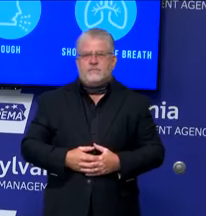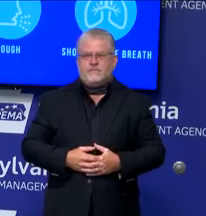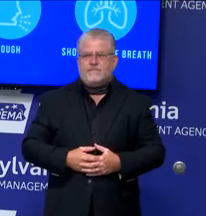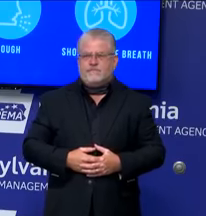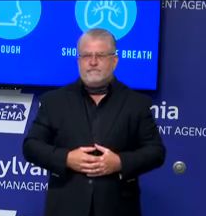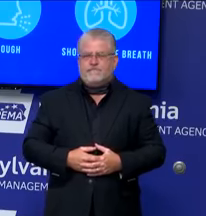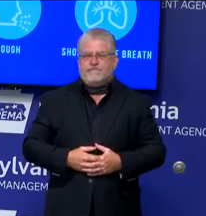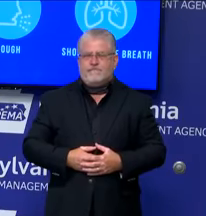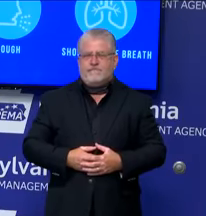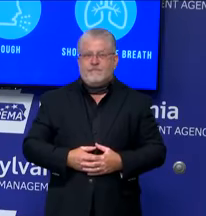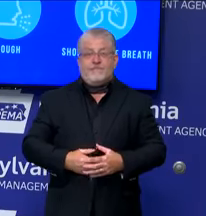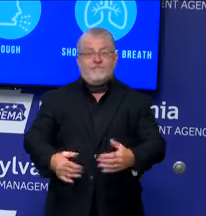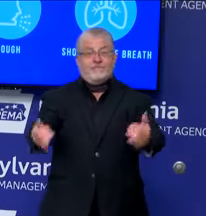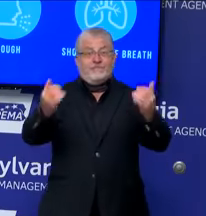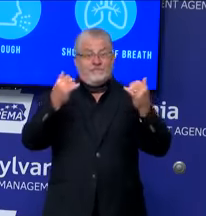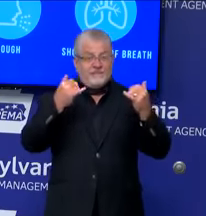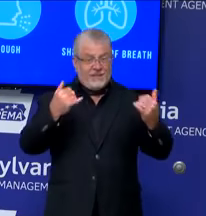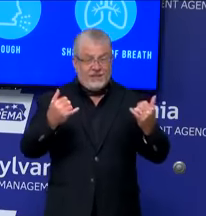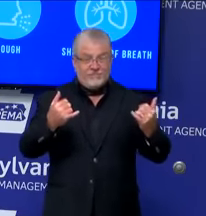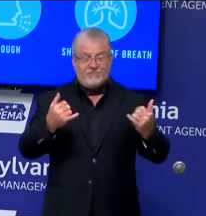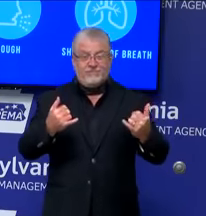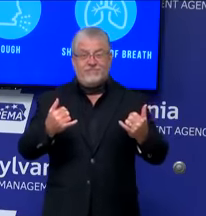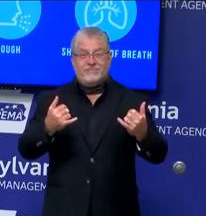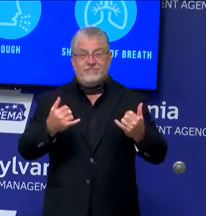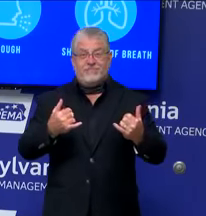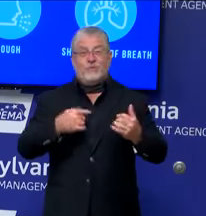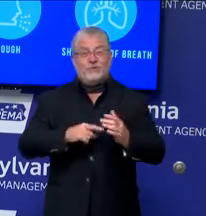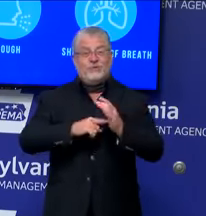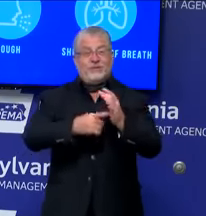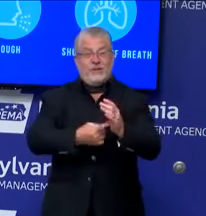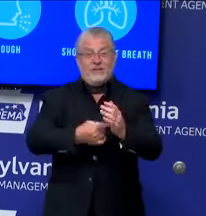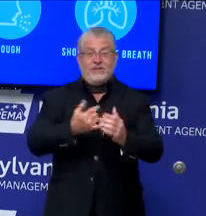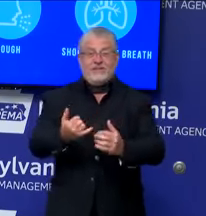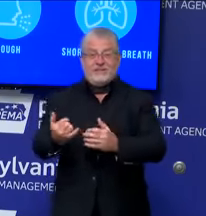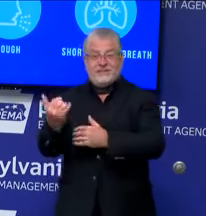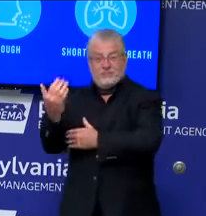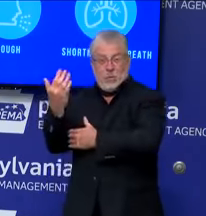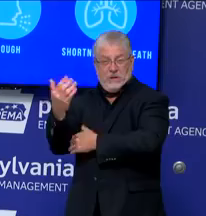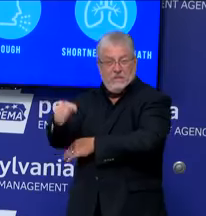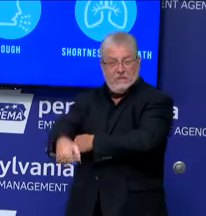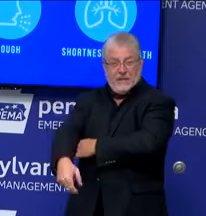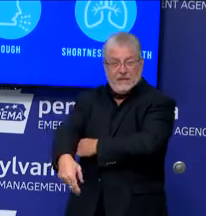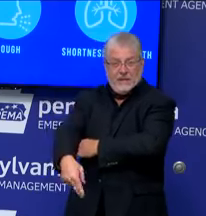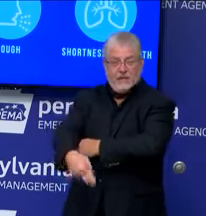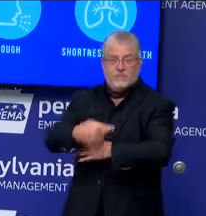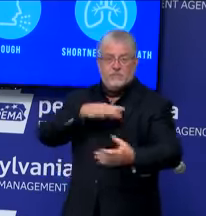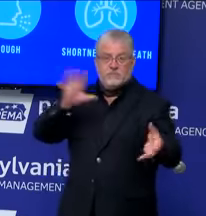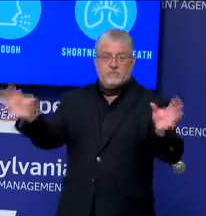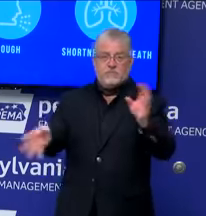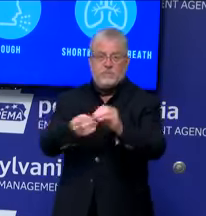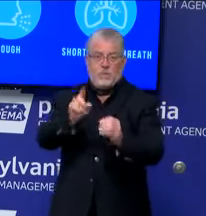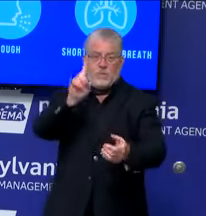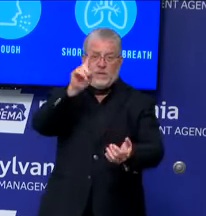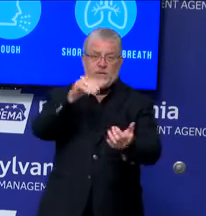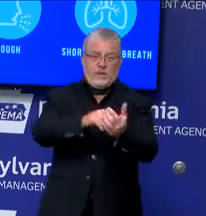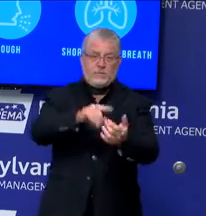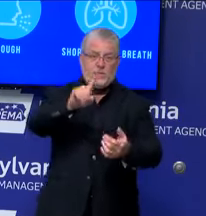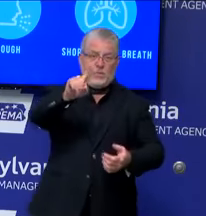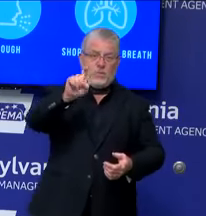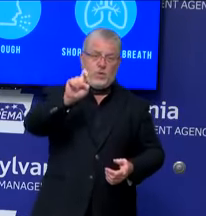Now, to continue. As of 12 a.m. this morning, we have 1,120